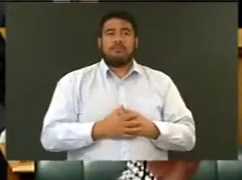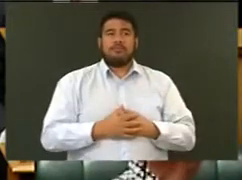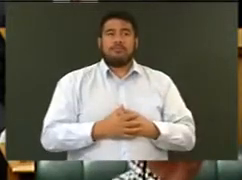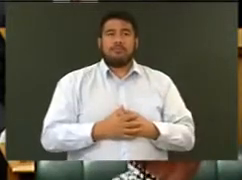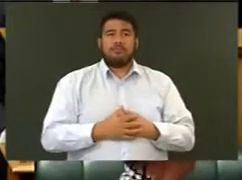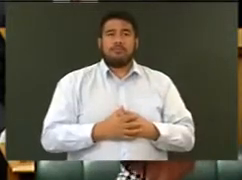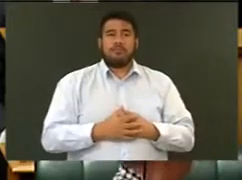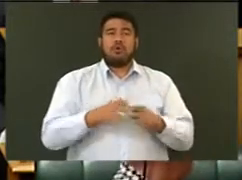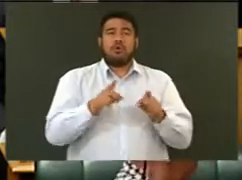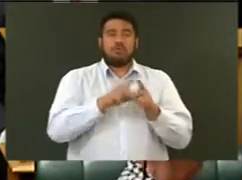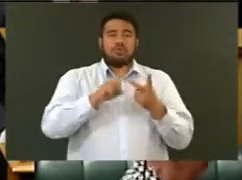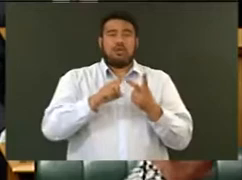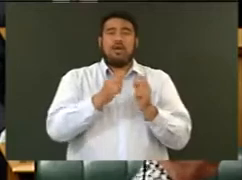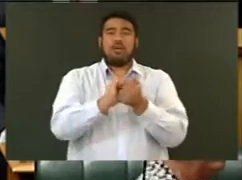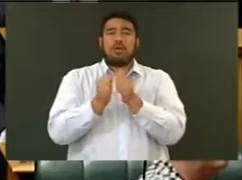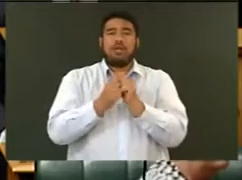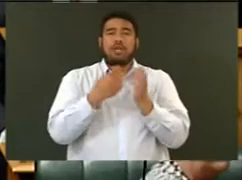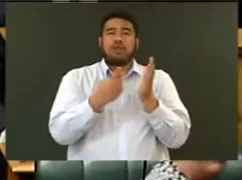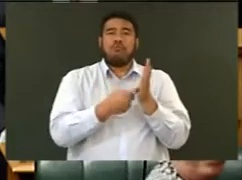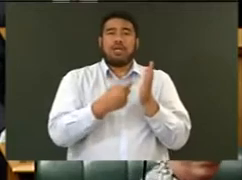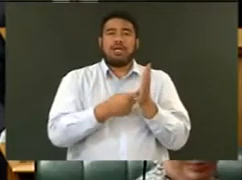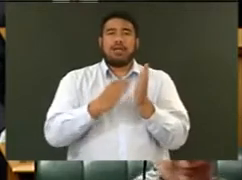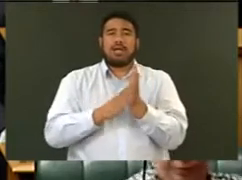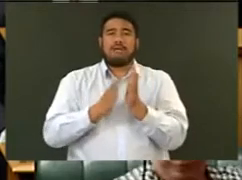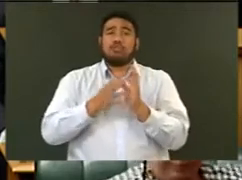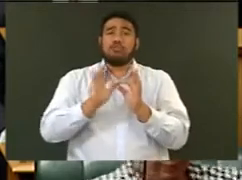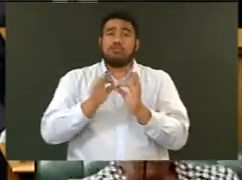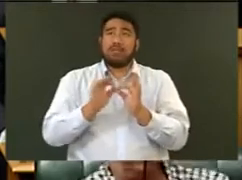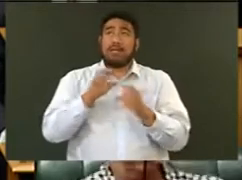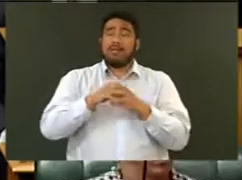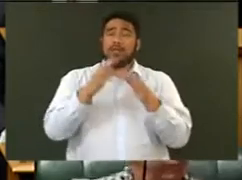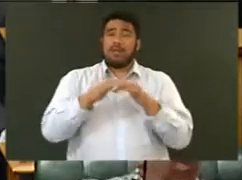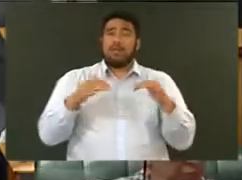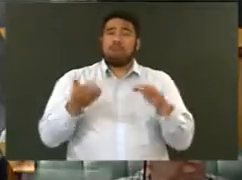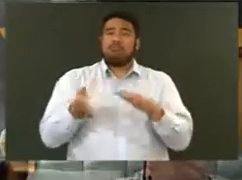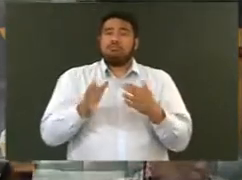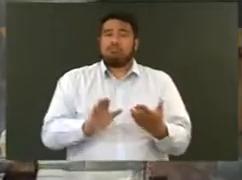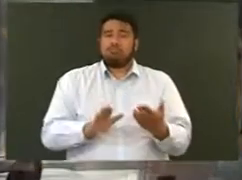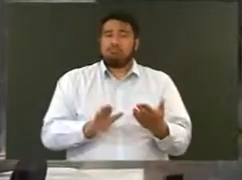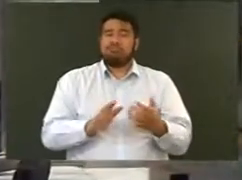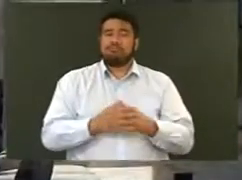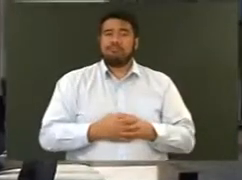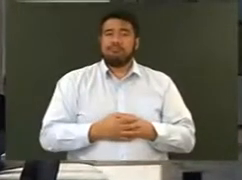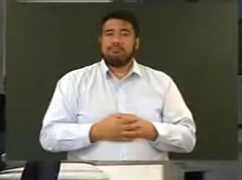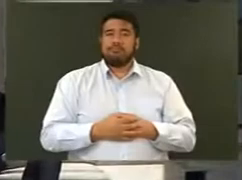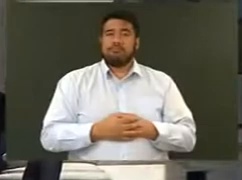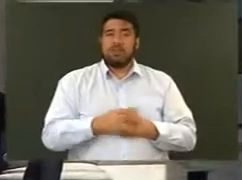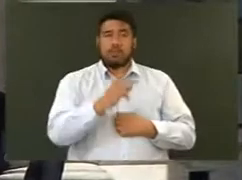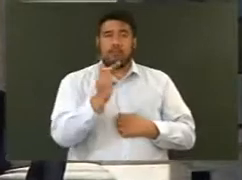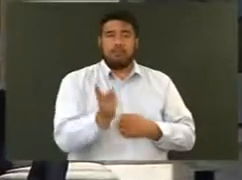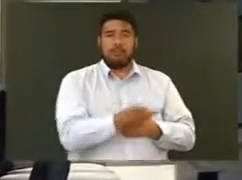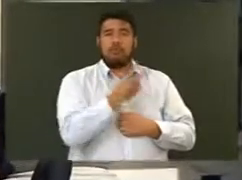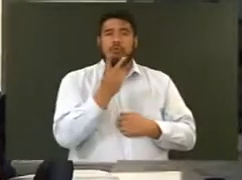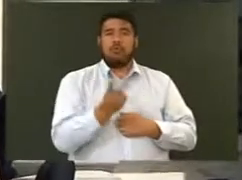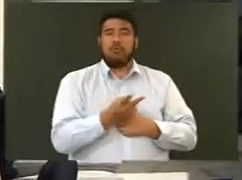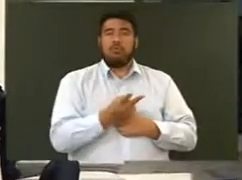Ngā reira, ko a hoi atu, rāua o rāua, waka wairua, atu i tēnei whare. Ko